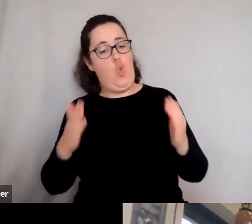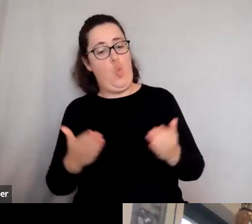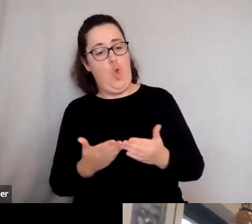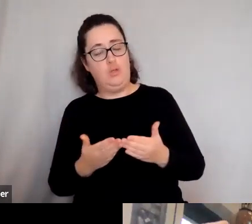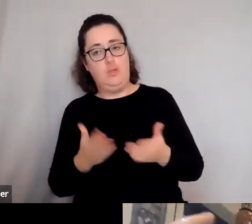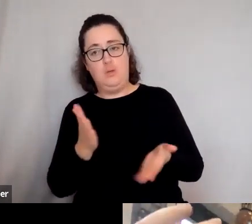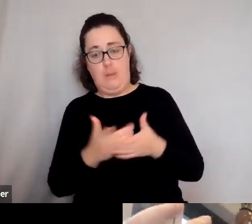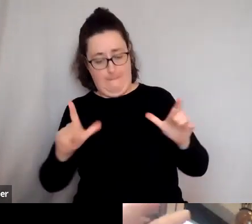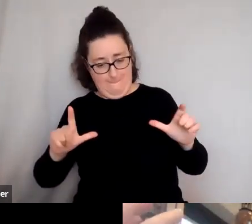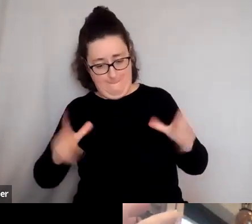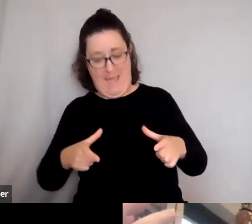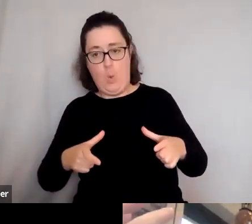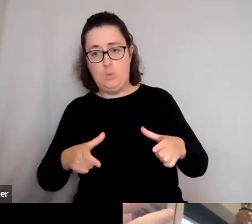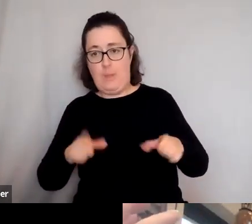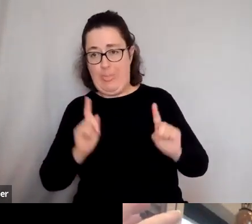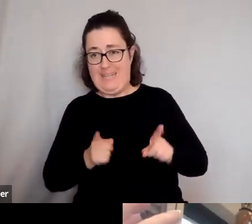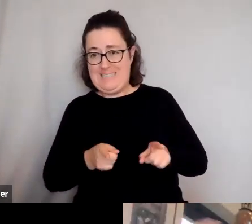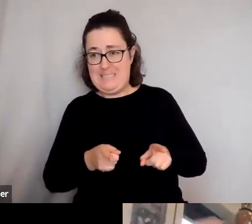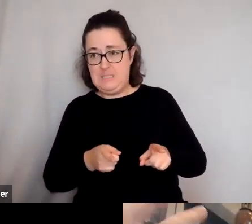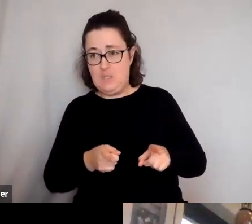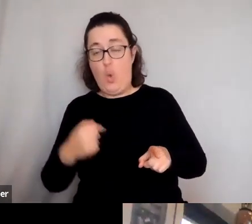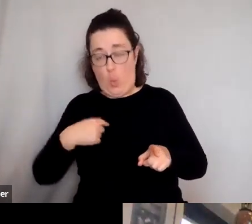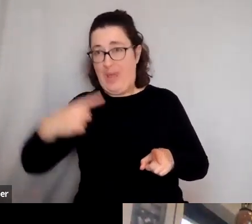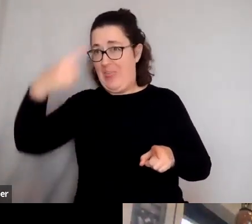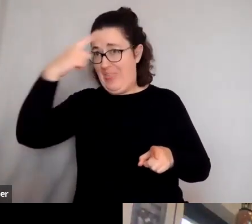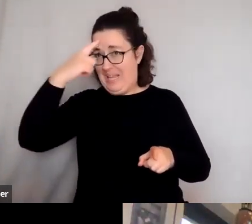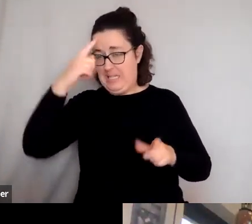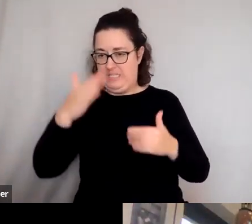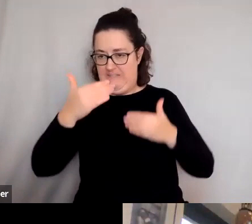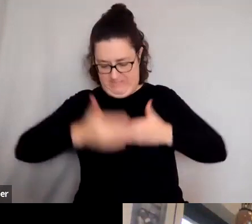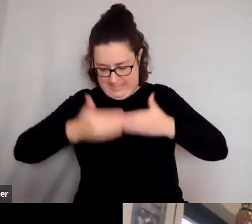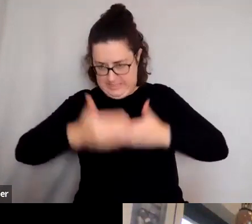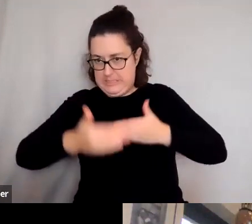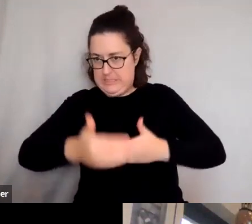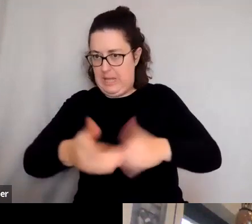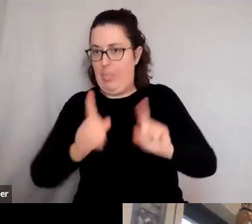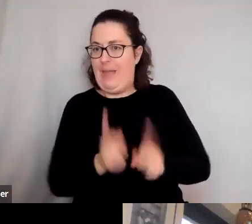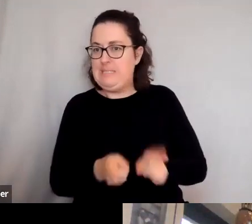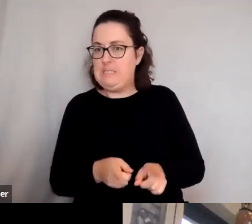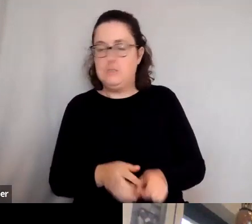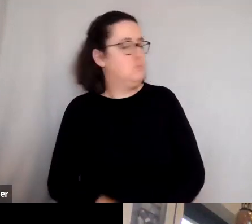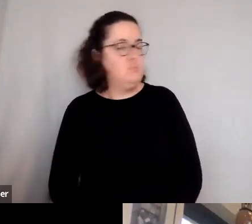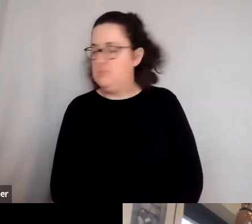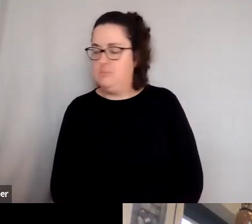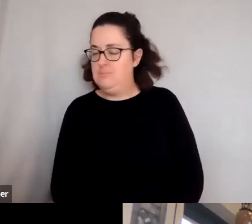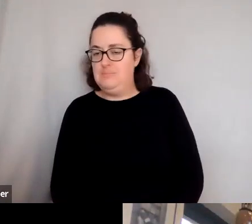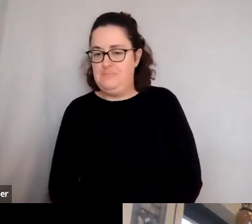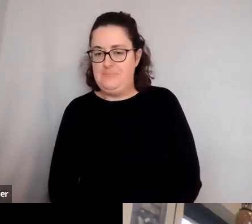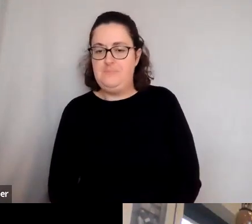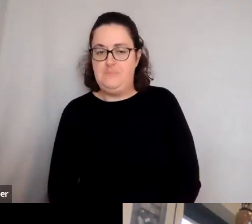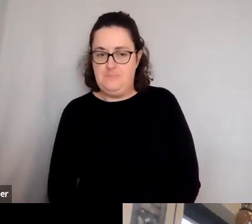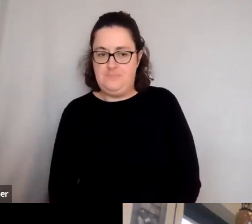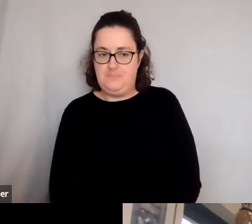bounded, really was as bounded as we've tried to understand it. It wasn't. One question,